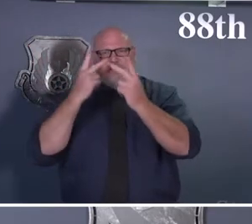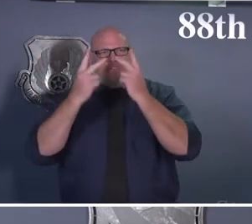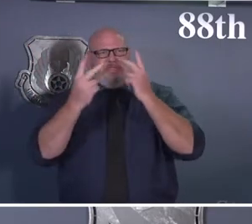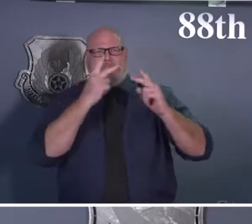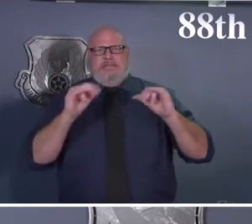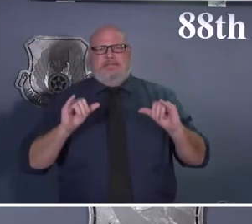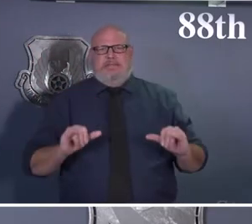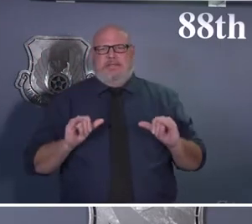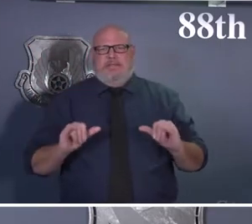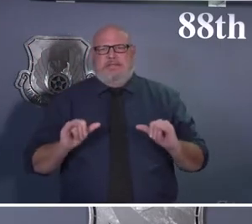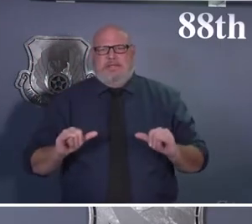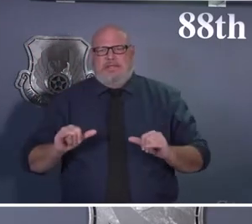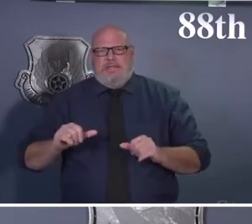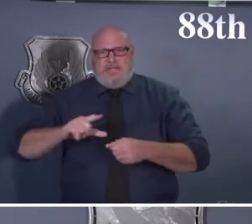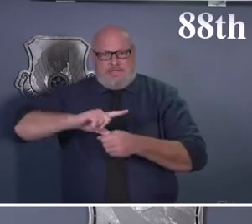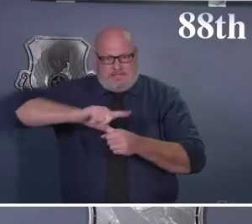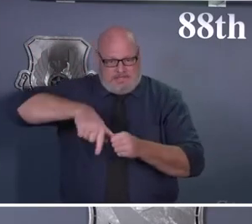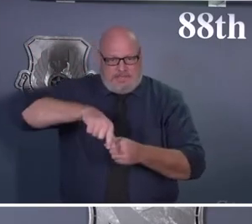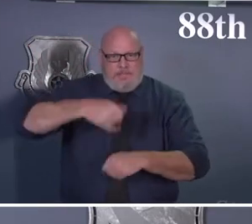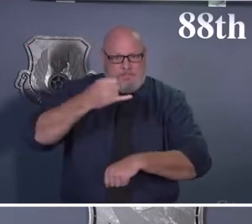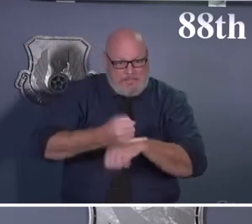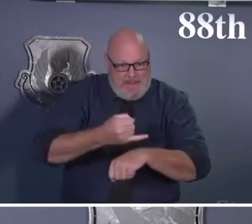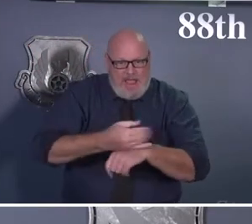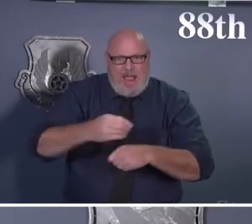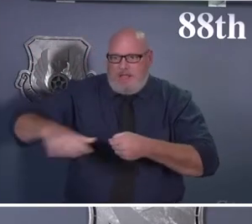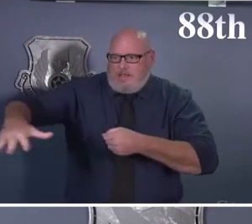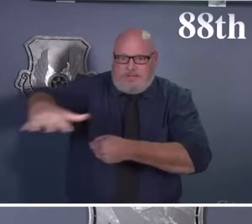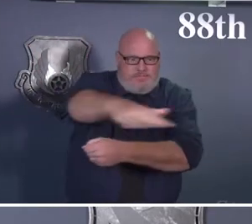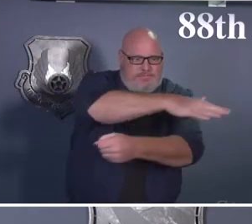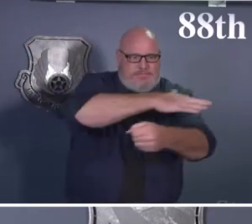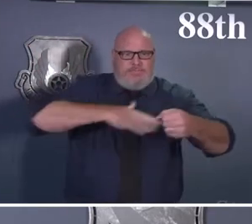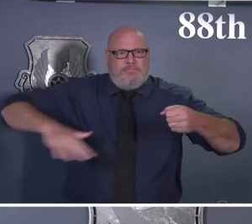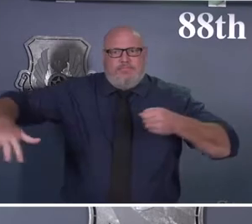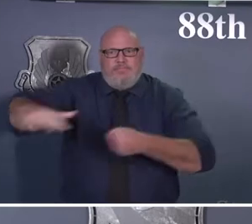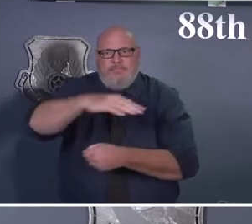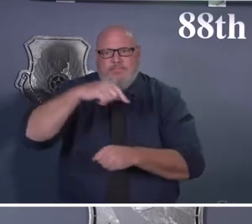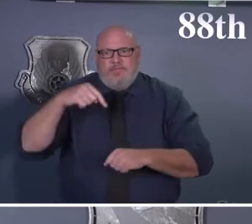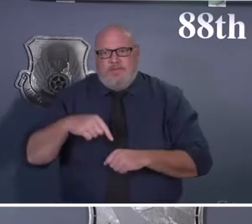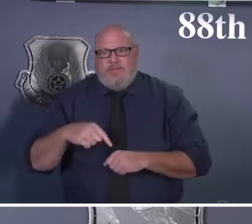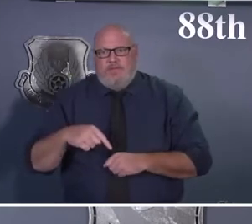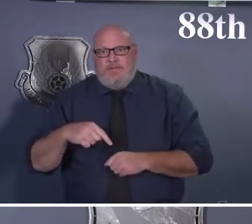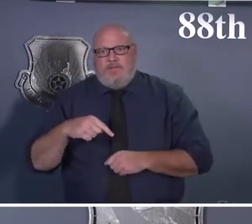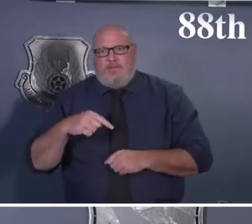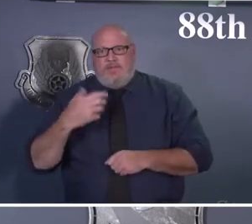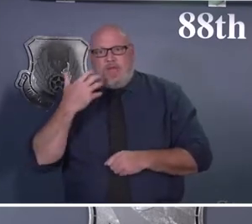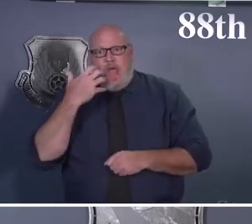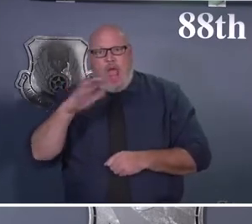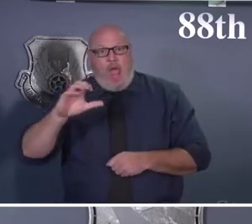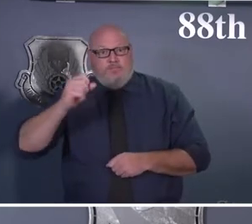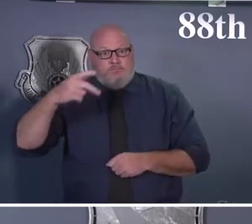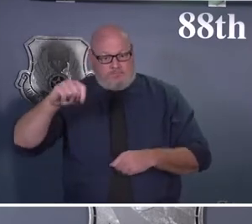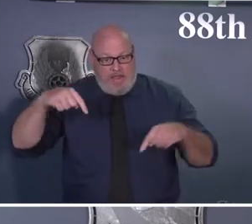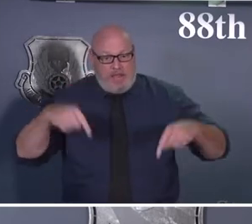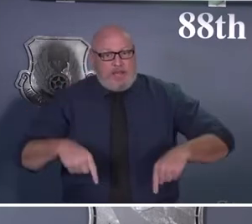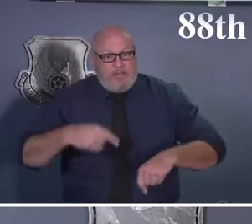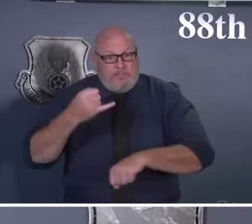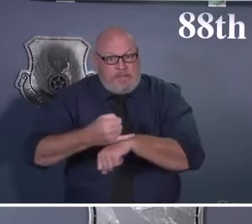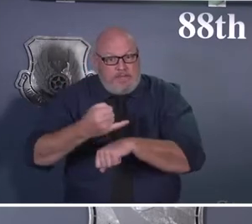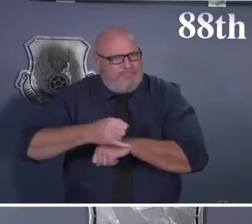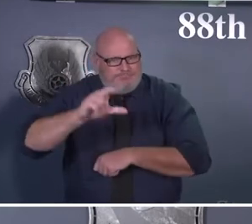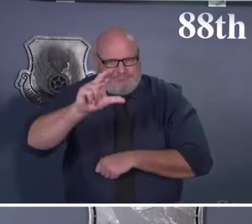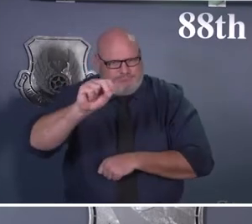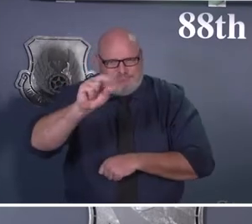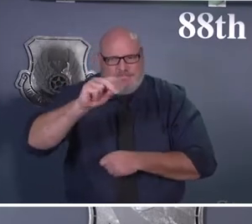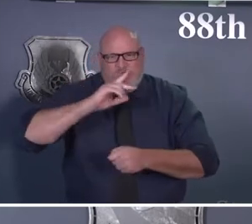area. Not necessarily the hot spots we were seeing on installation, but the threat in the surrounding area. And so we needed to do the right thing to acknowledge